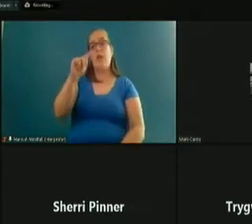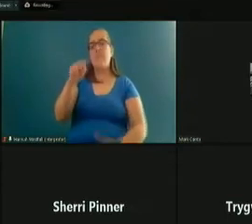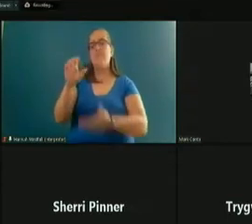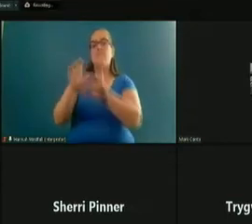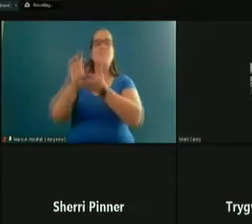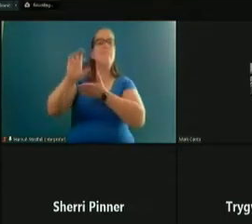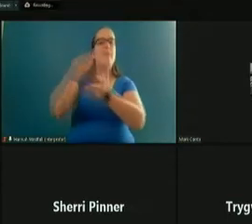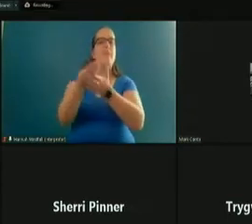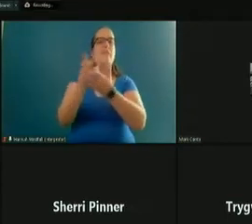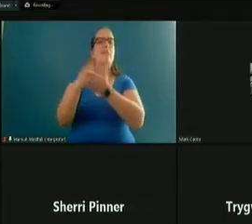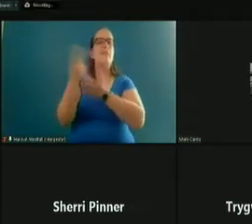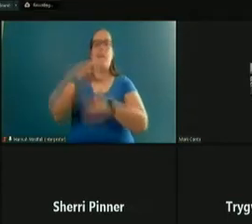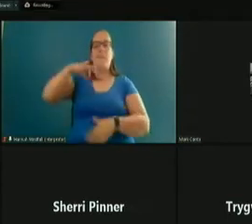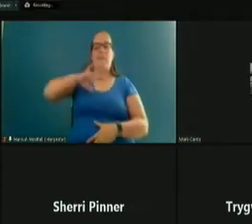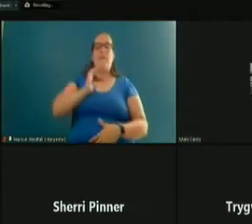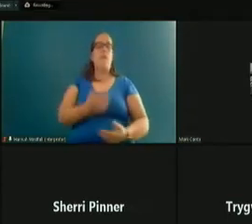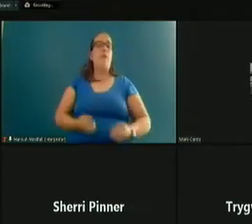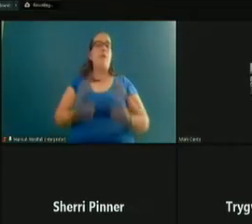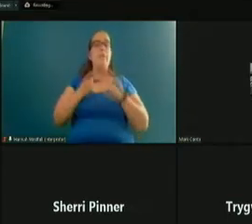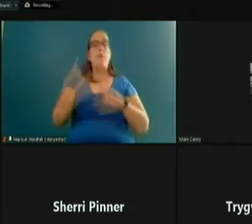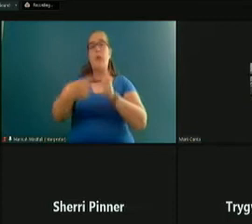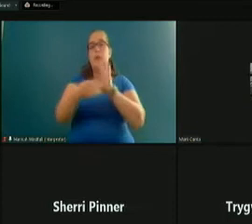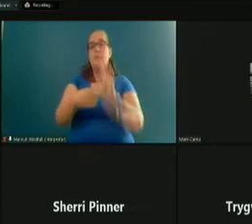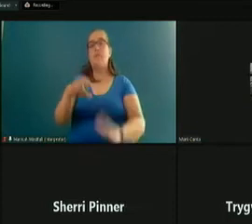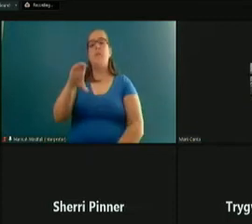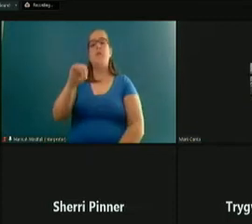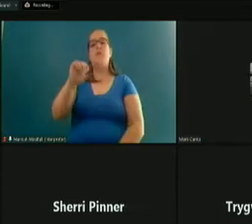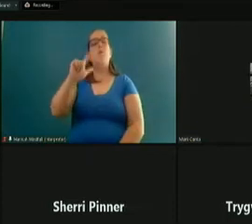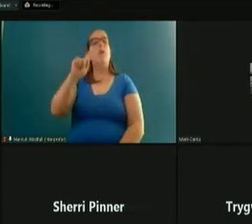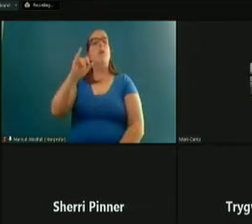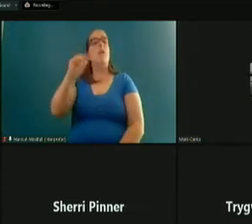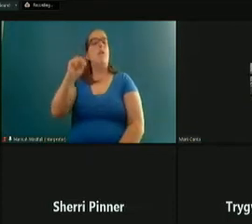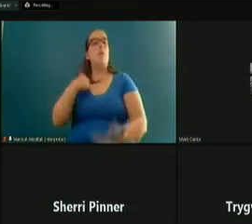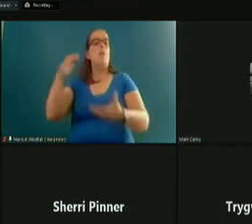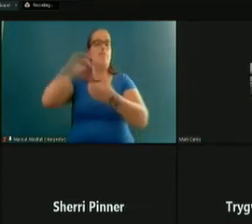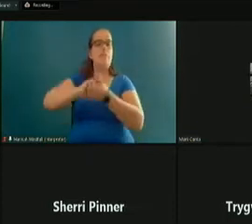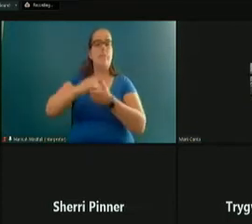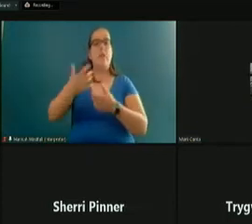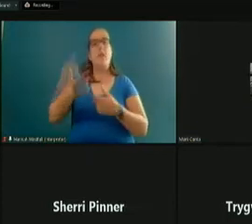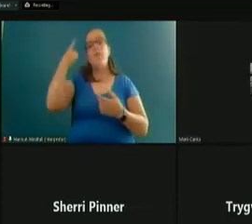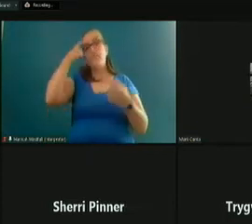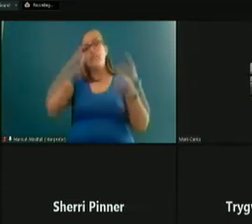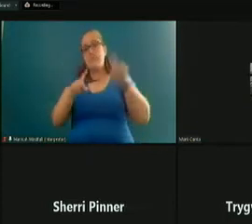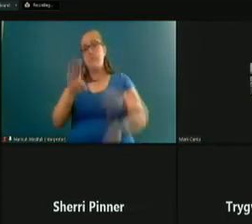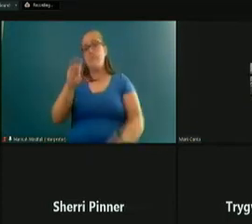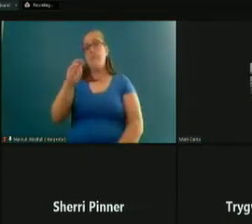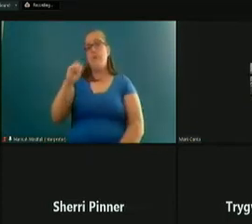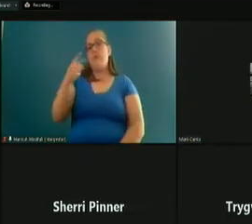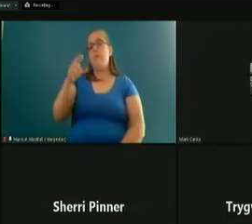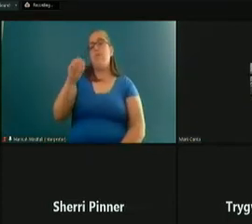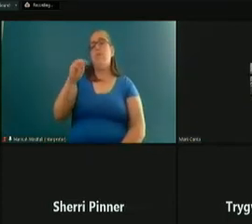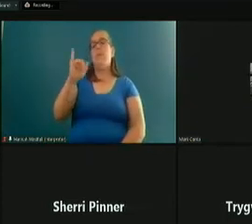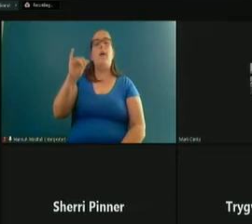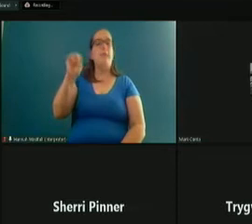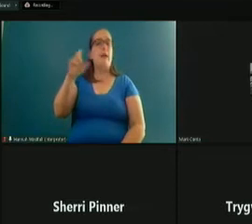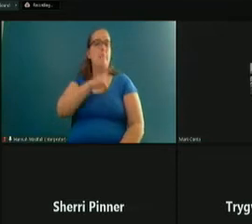One example that we have right now is a coalition that we're participating in on compromise legislation to